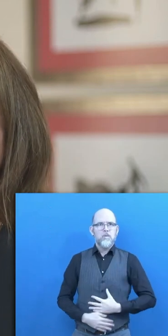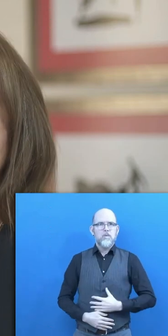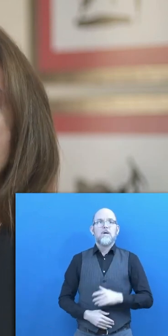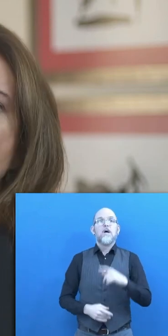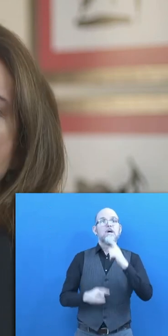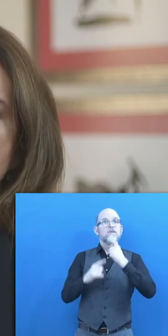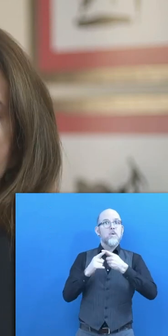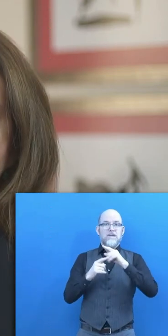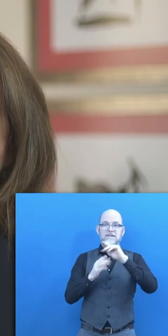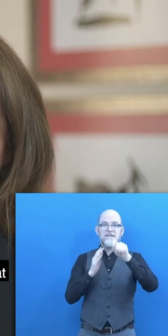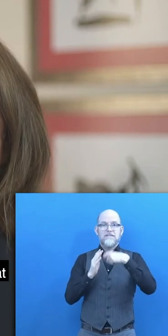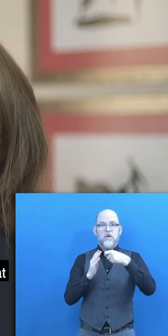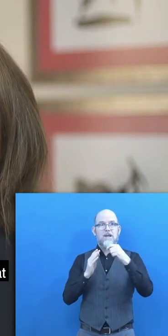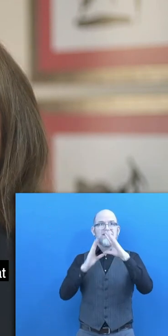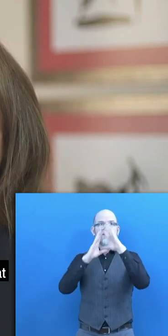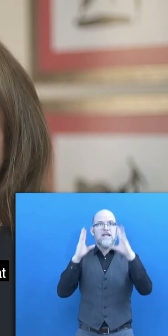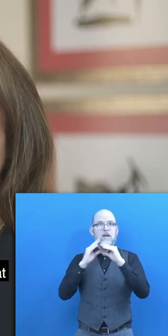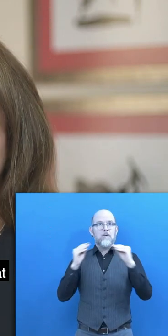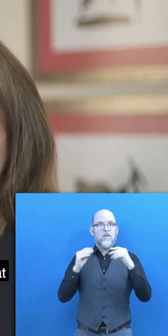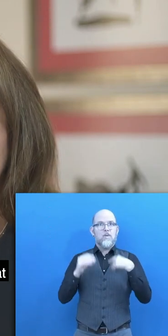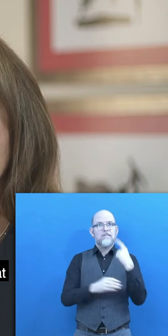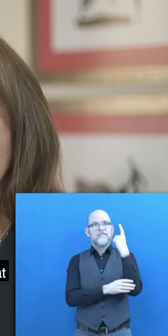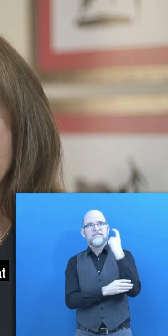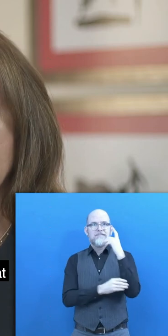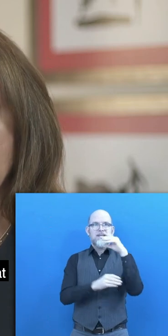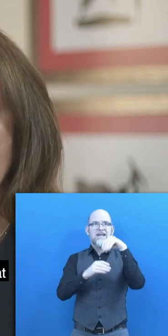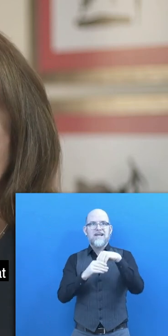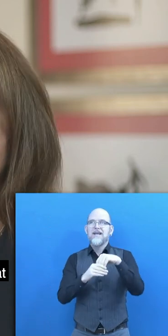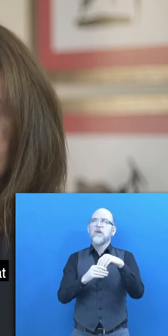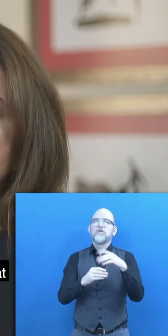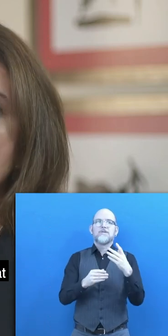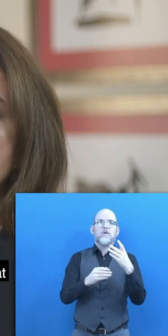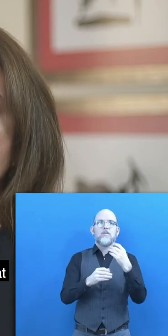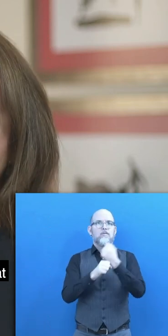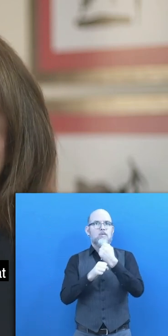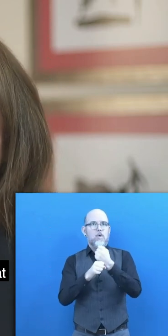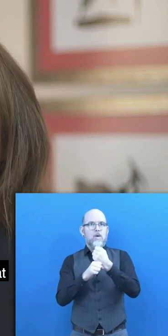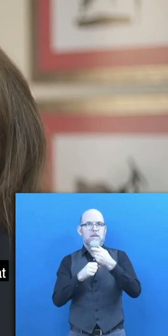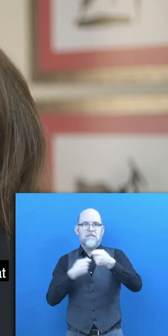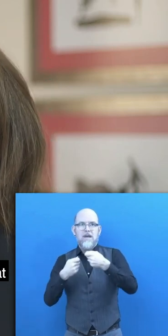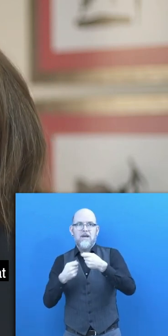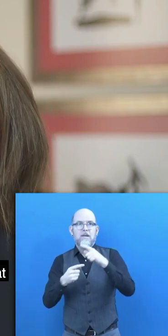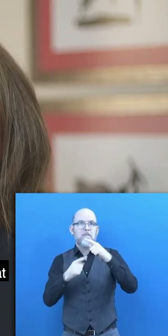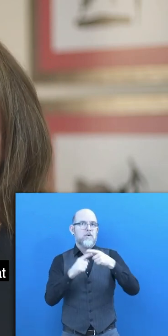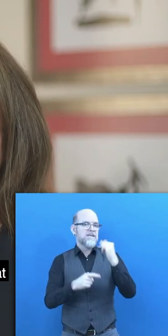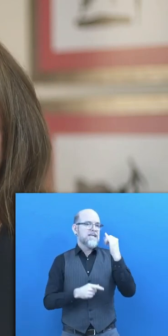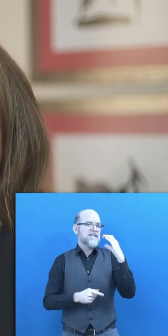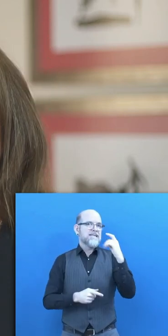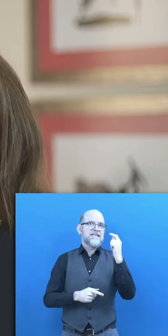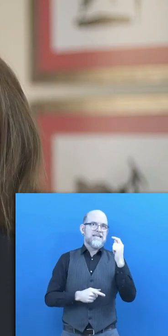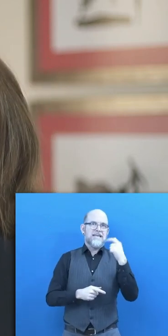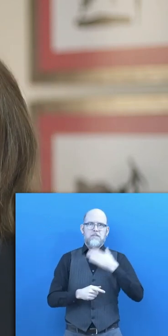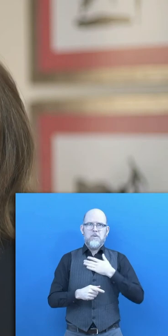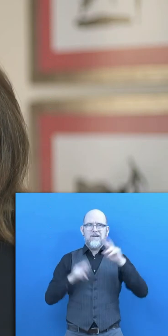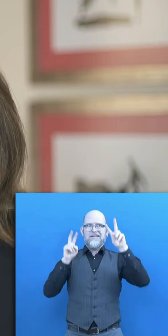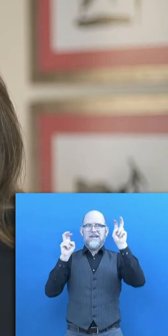CERO Project Conference on Inclusive Employment and ICT, a topic that is very close to our hearts in